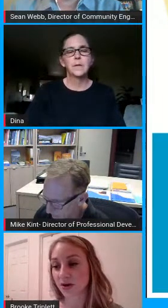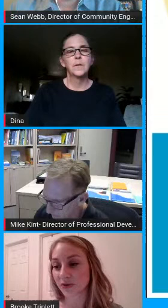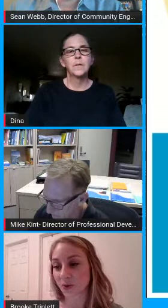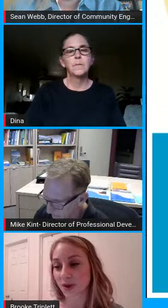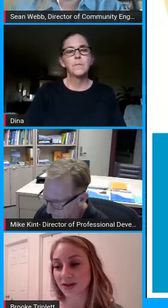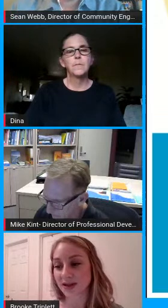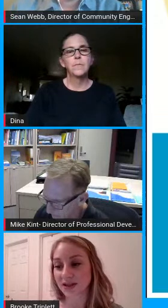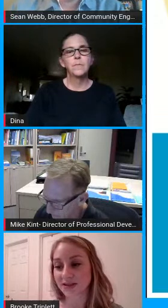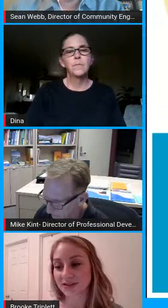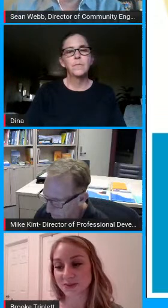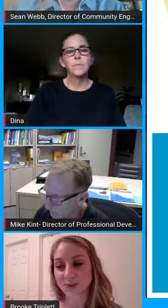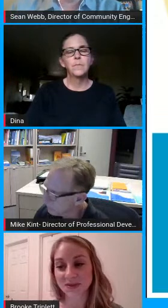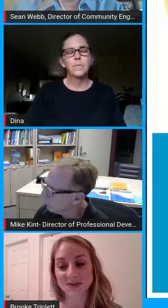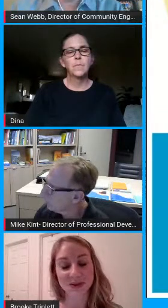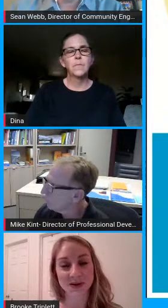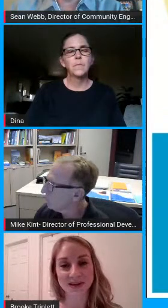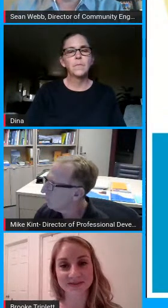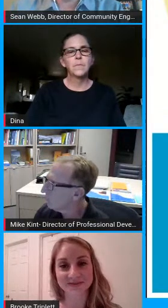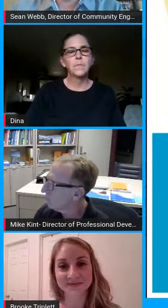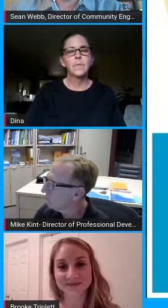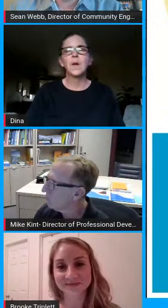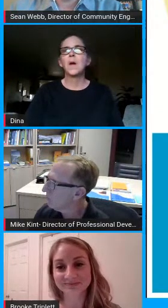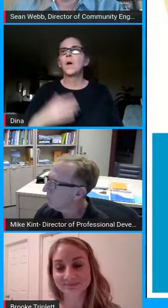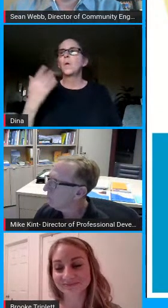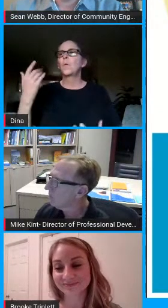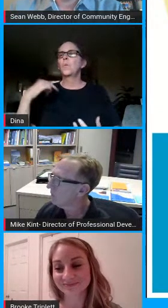we we all know what day classes will be starting